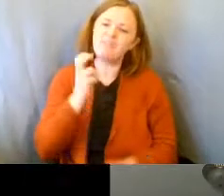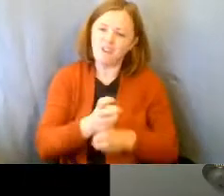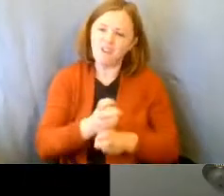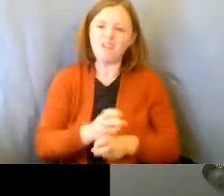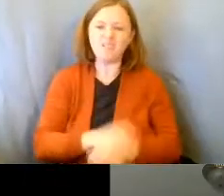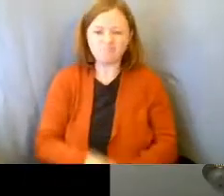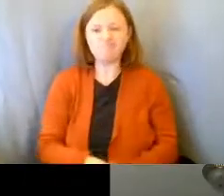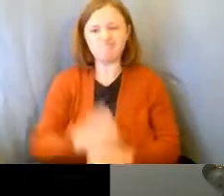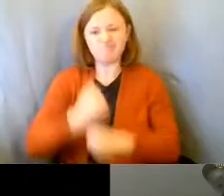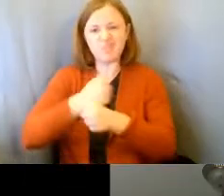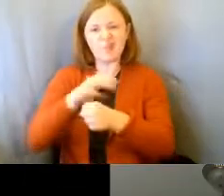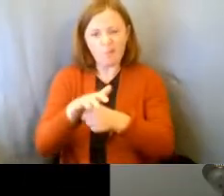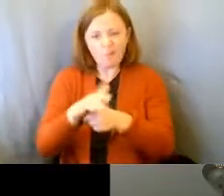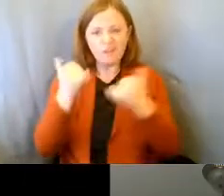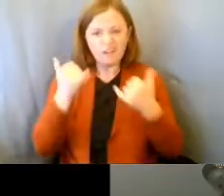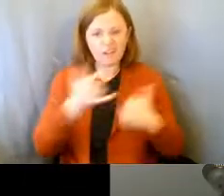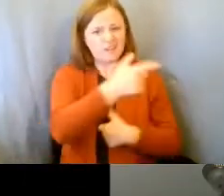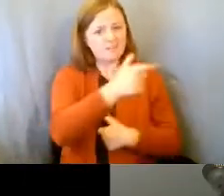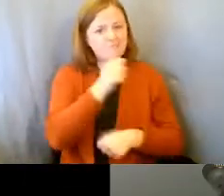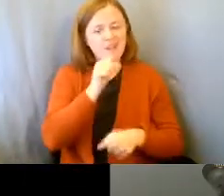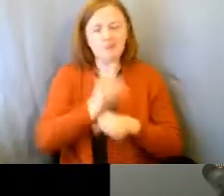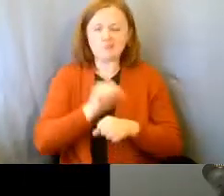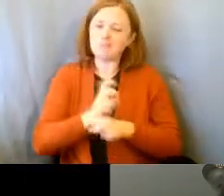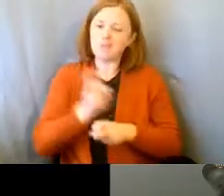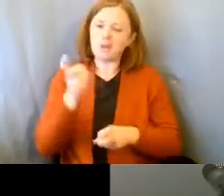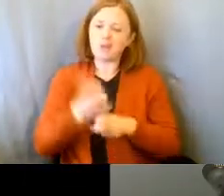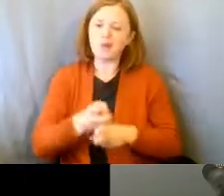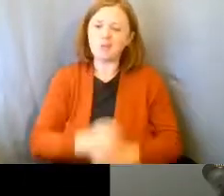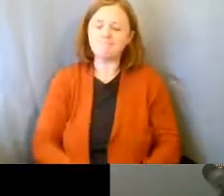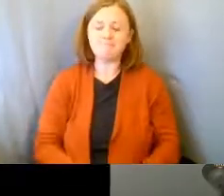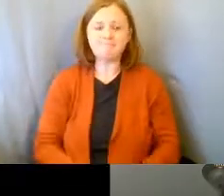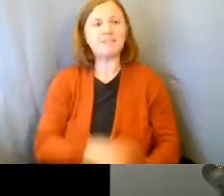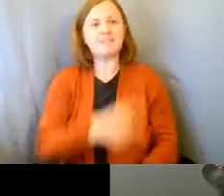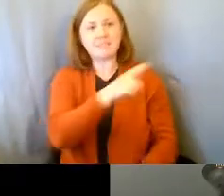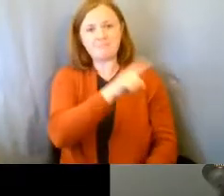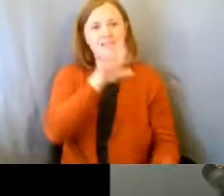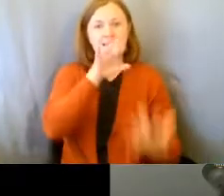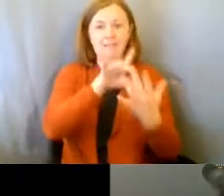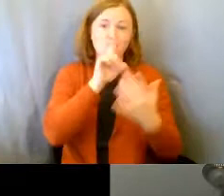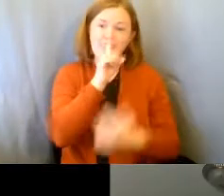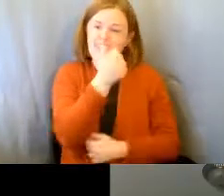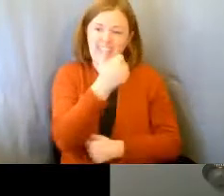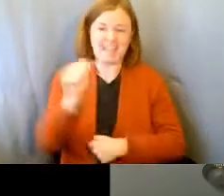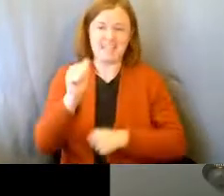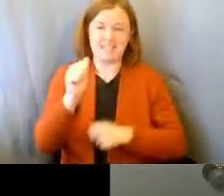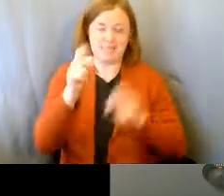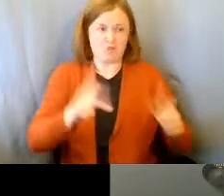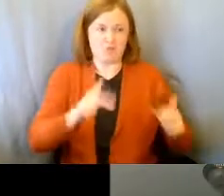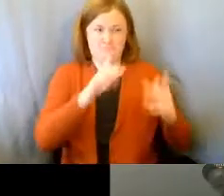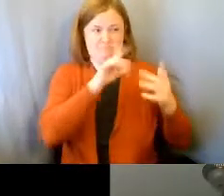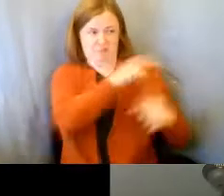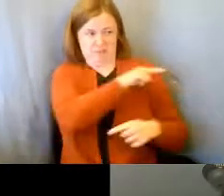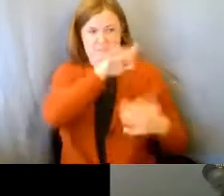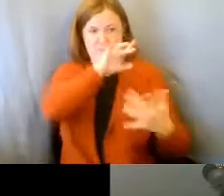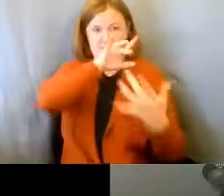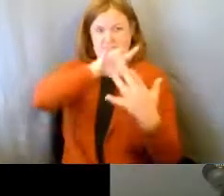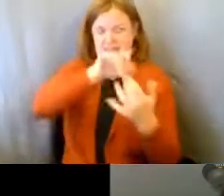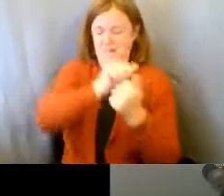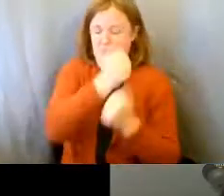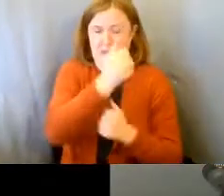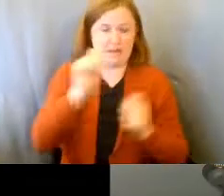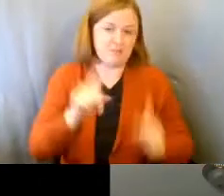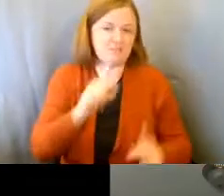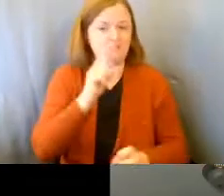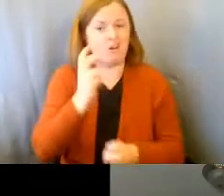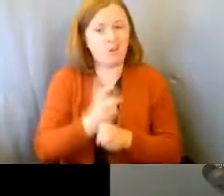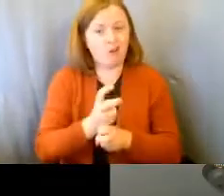And it's, it's, him staying connected with anybody during this time has been hard, right? And